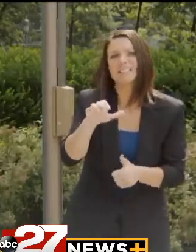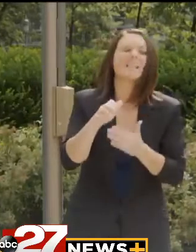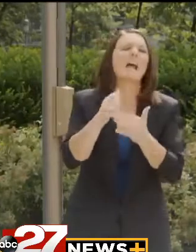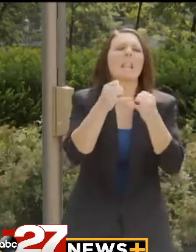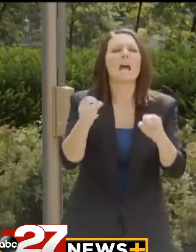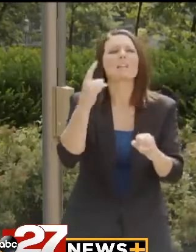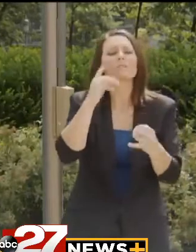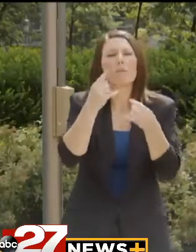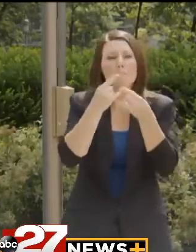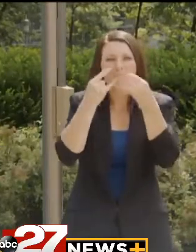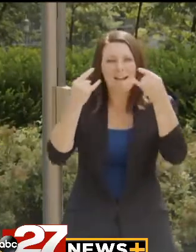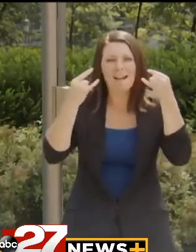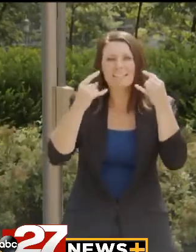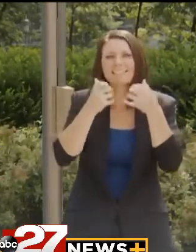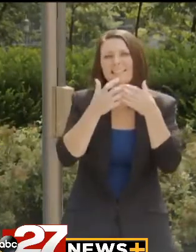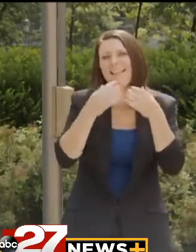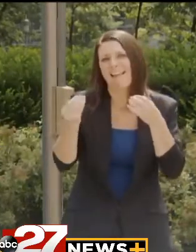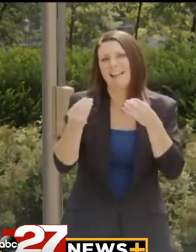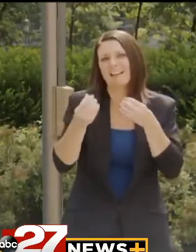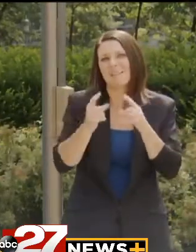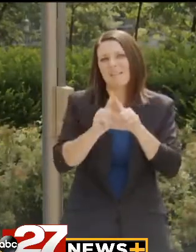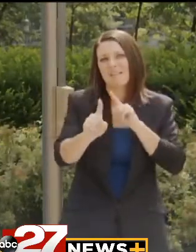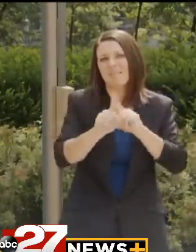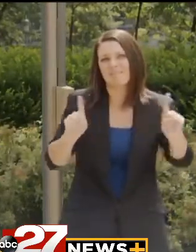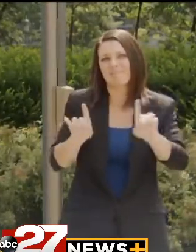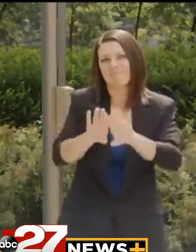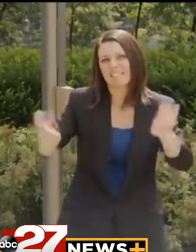to masking and social distancing where applicable.